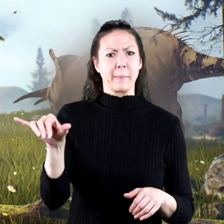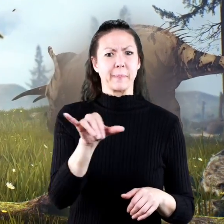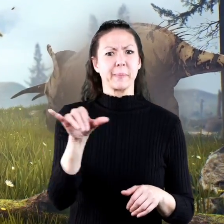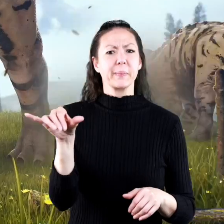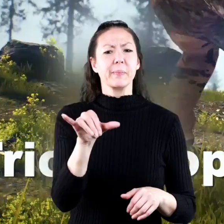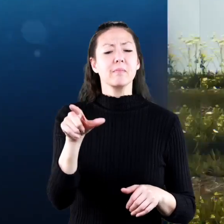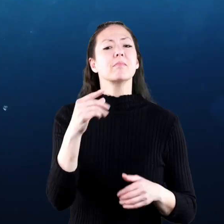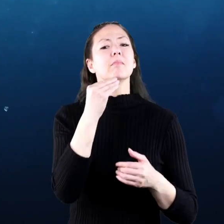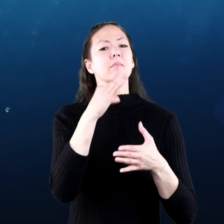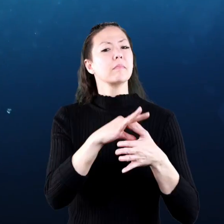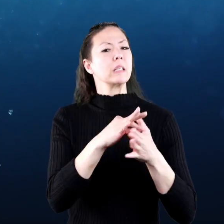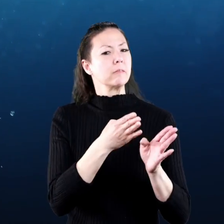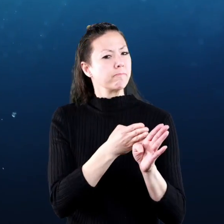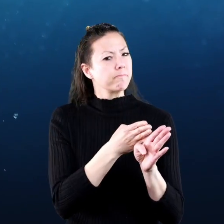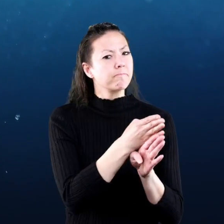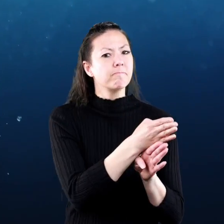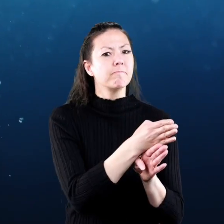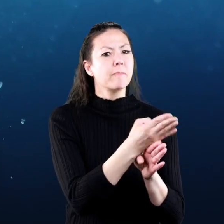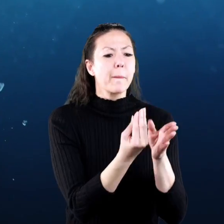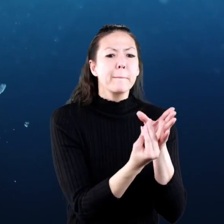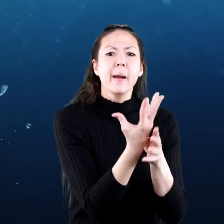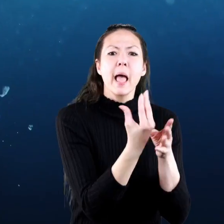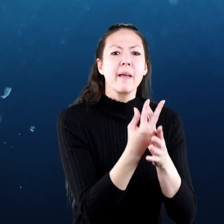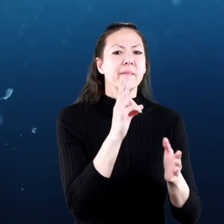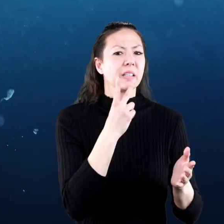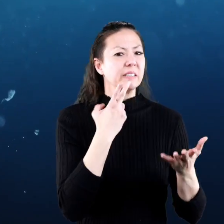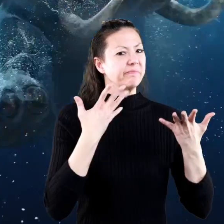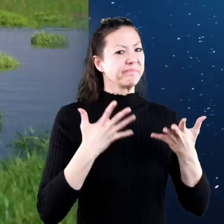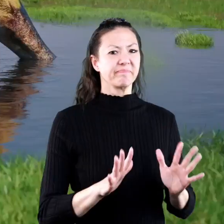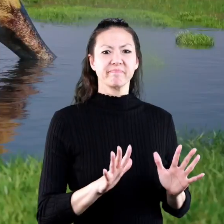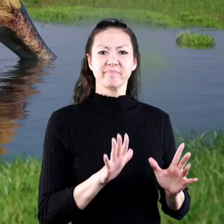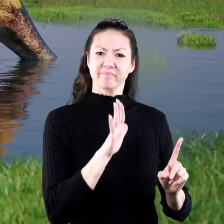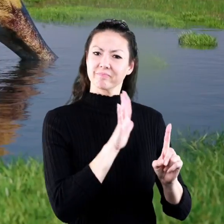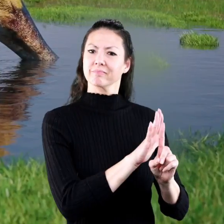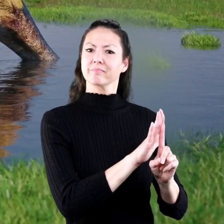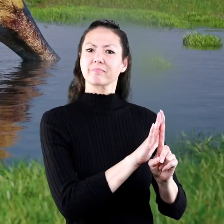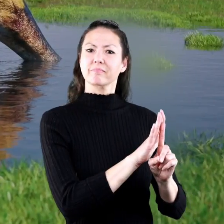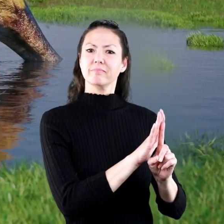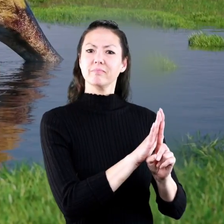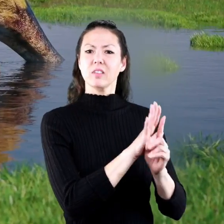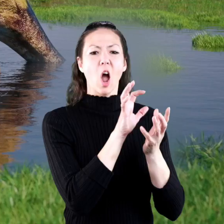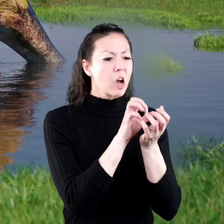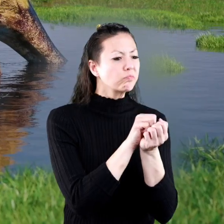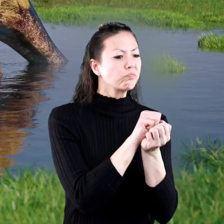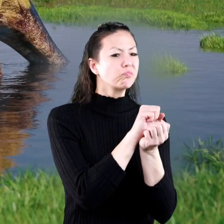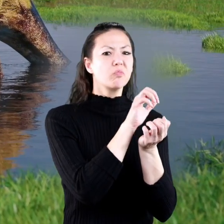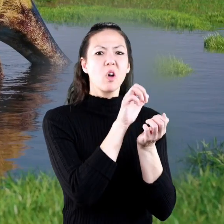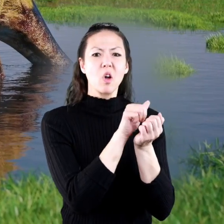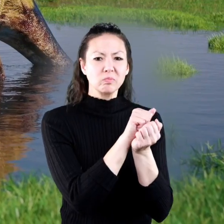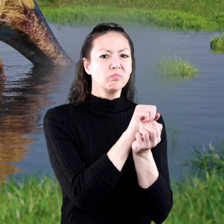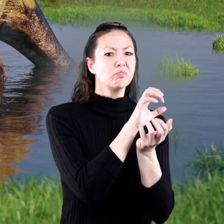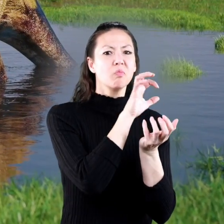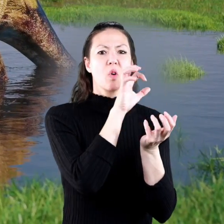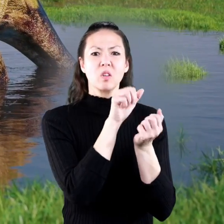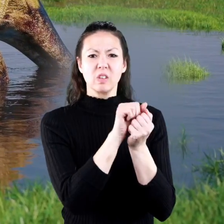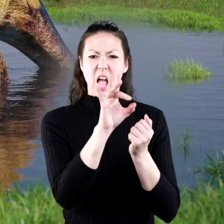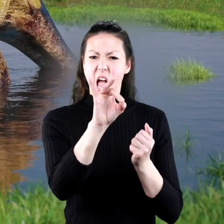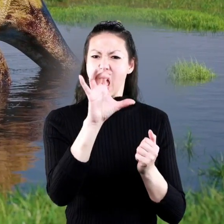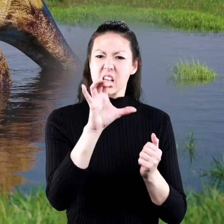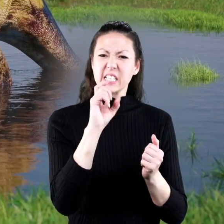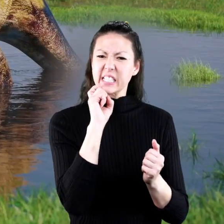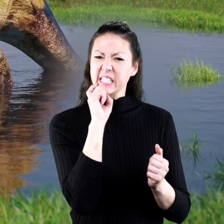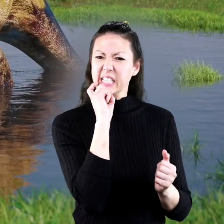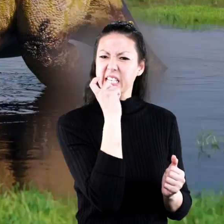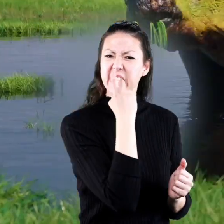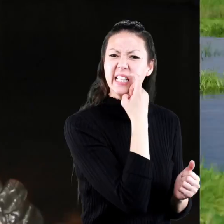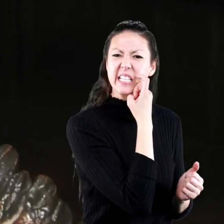an african elephant and was an herbivore meaning it ate plants and vegetation which it would chew with its rows and